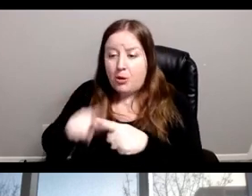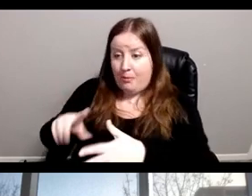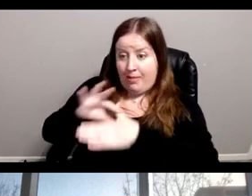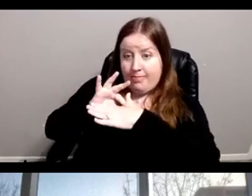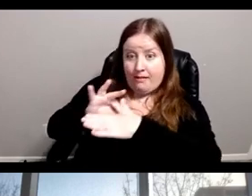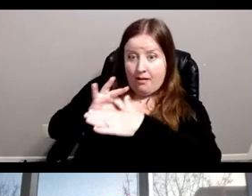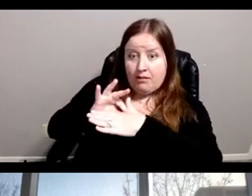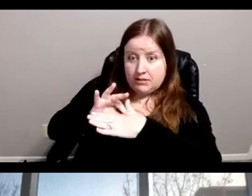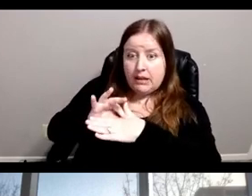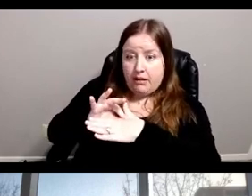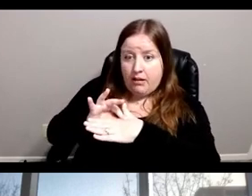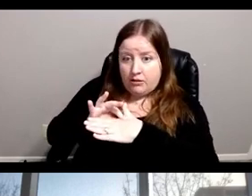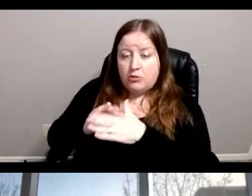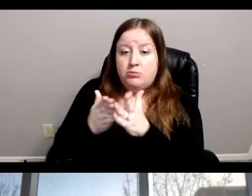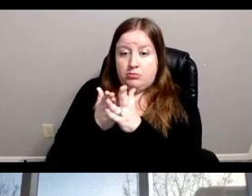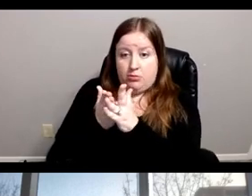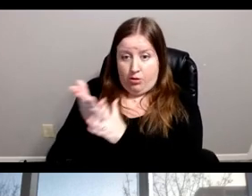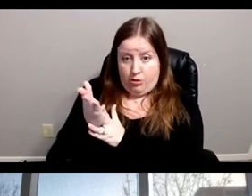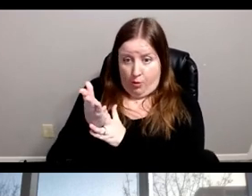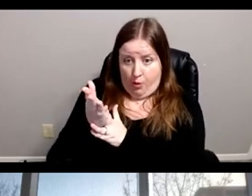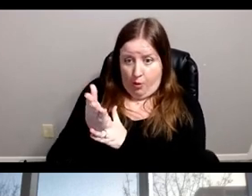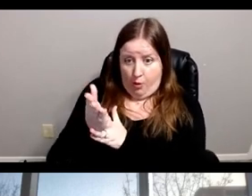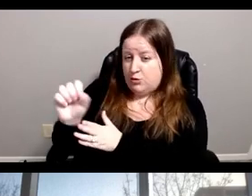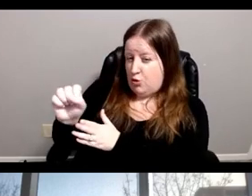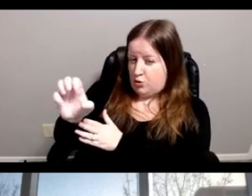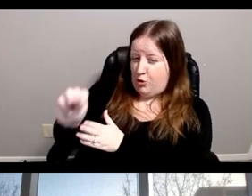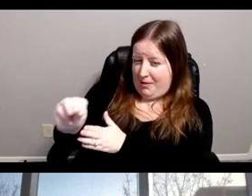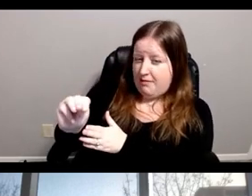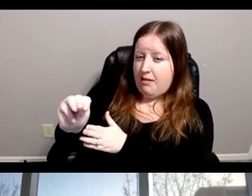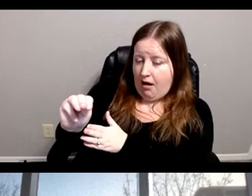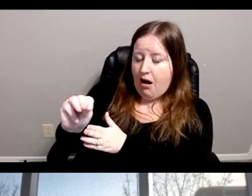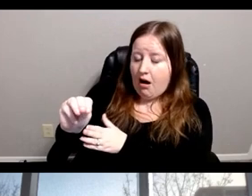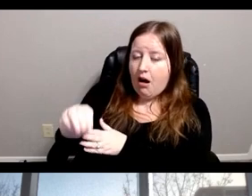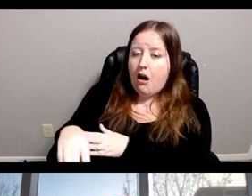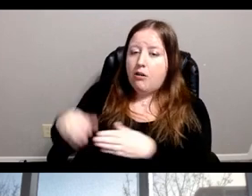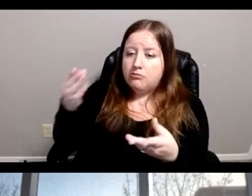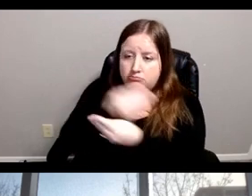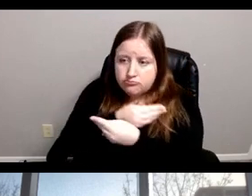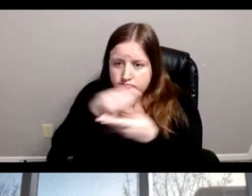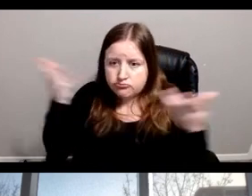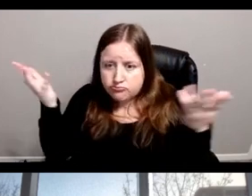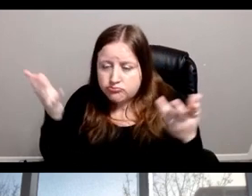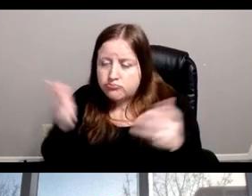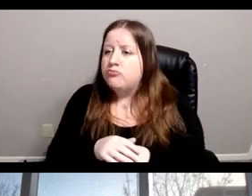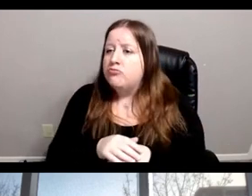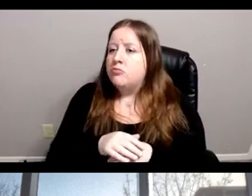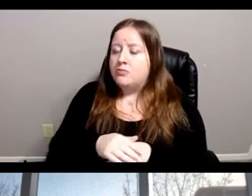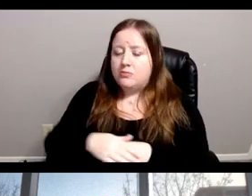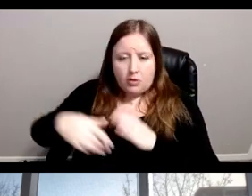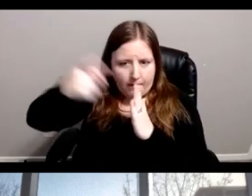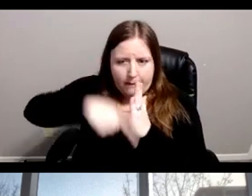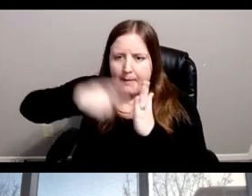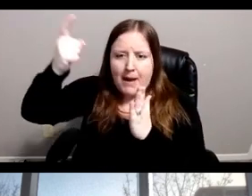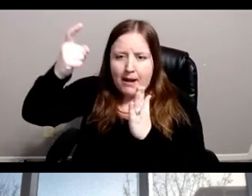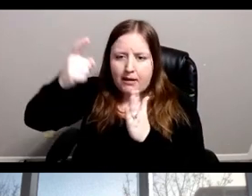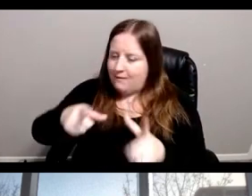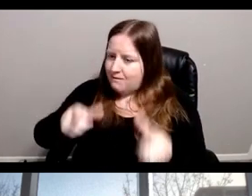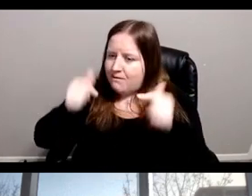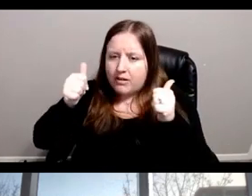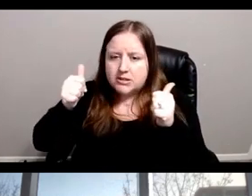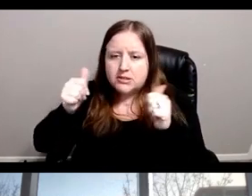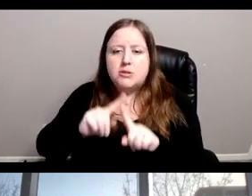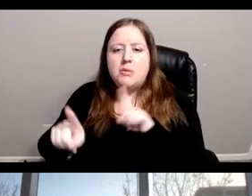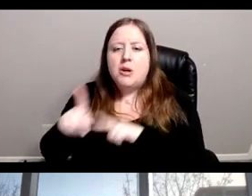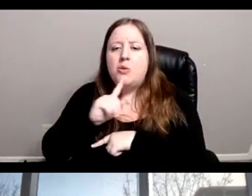deliver through the social media is, let's say, immediate, but very